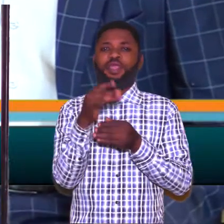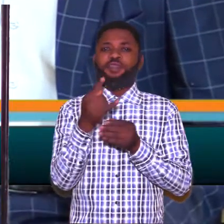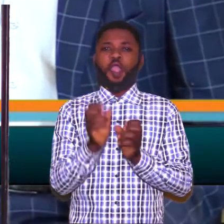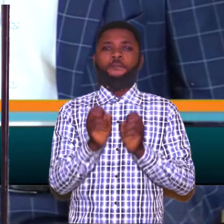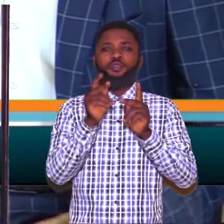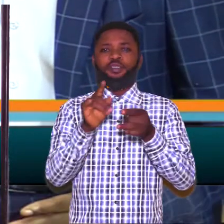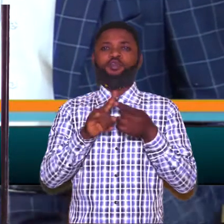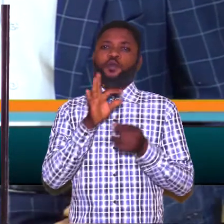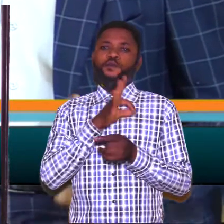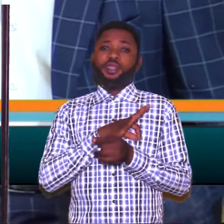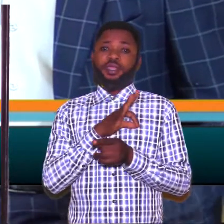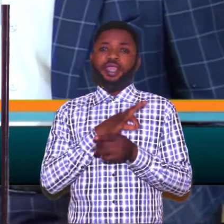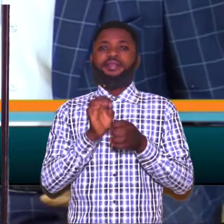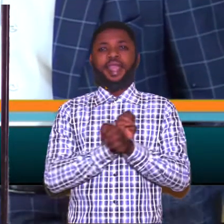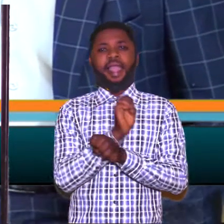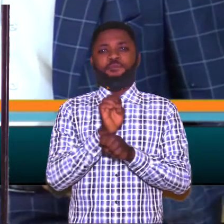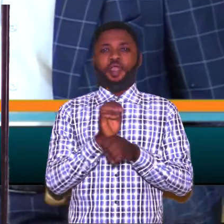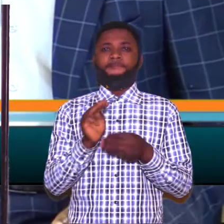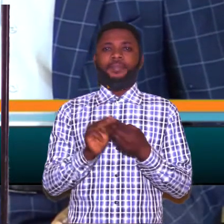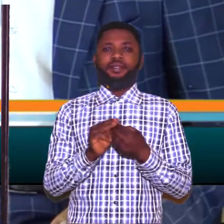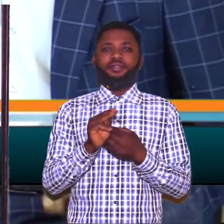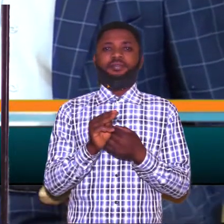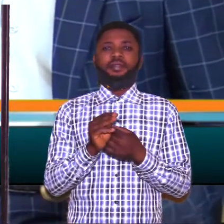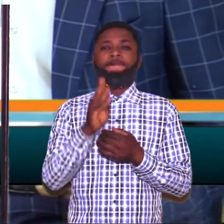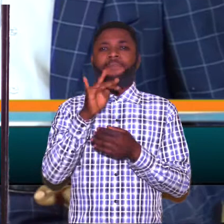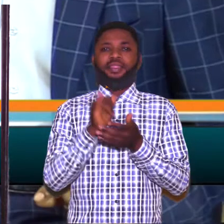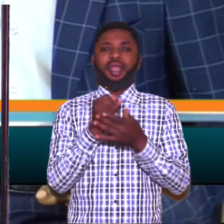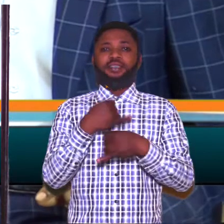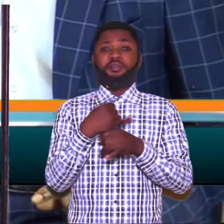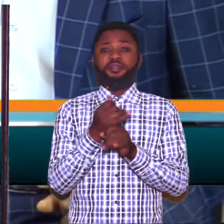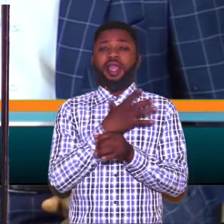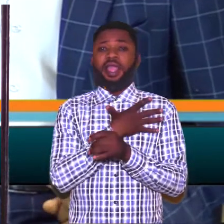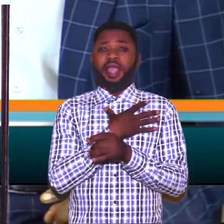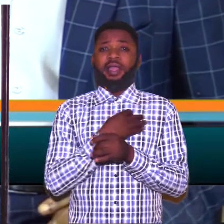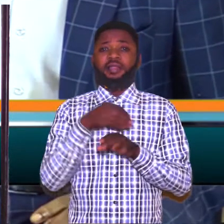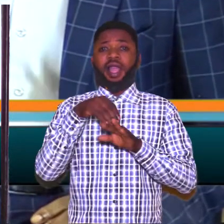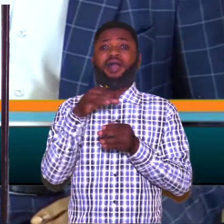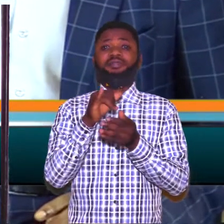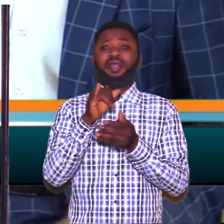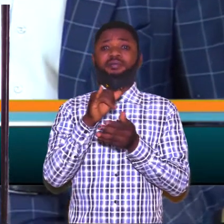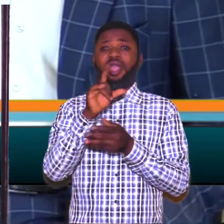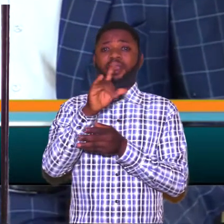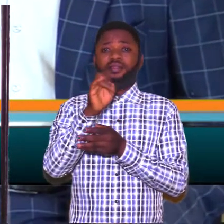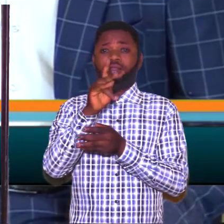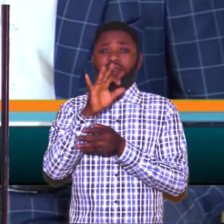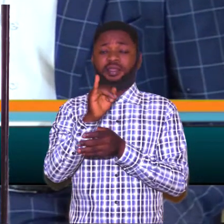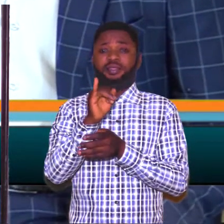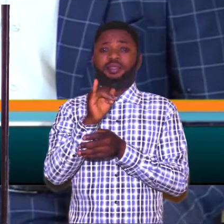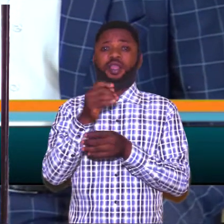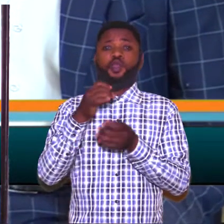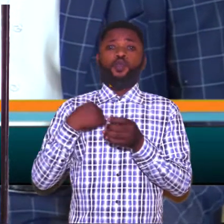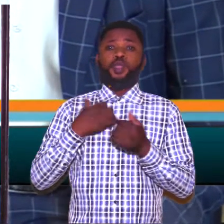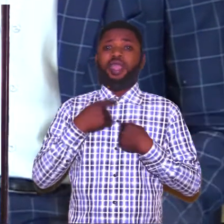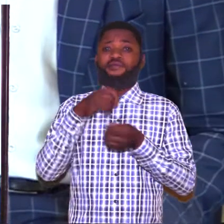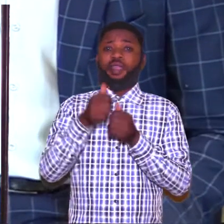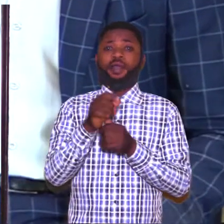them the opportunity to gain employment by industry. Around then, late classes, we